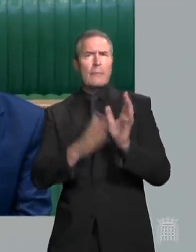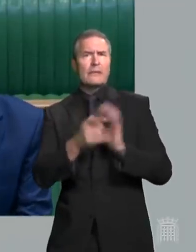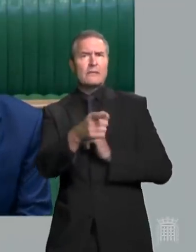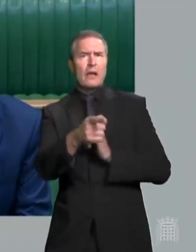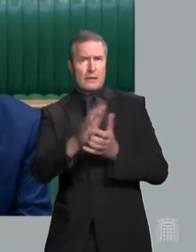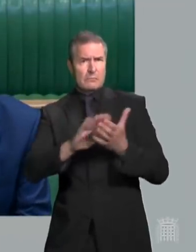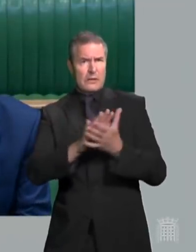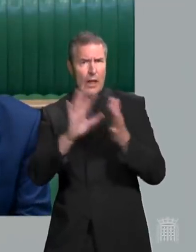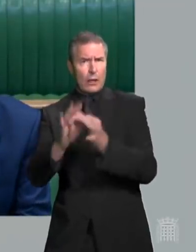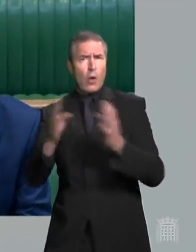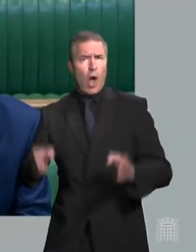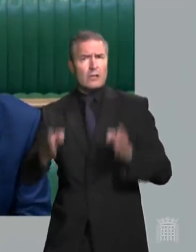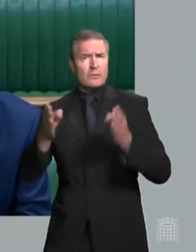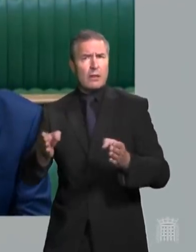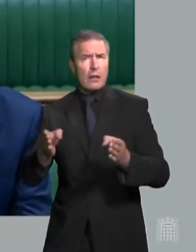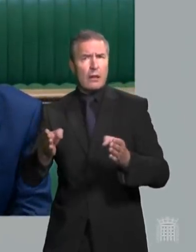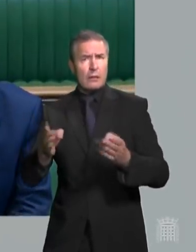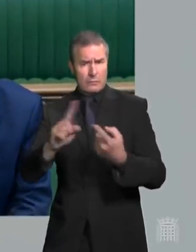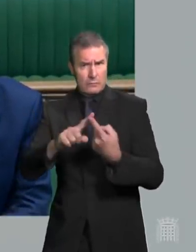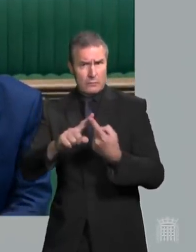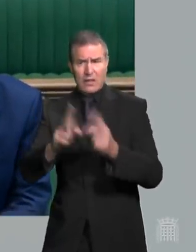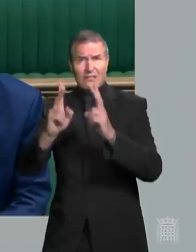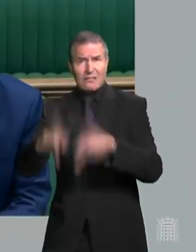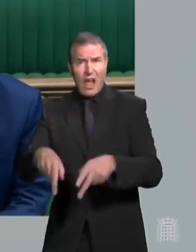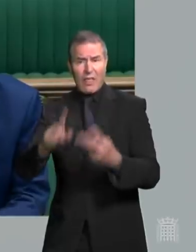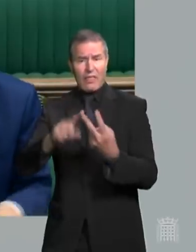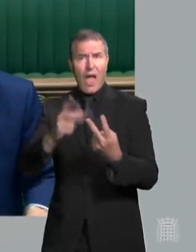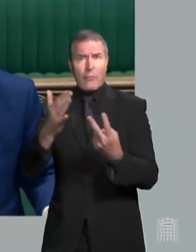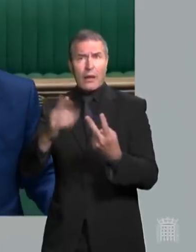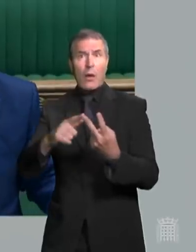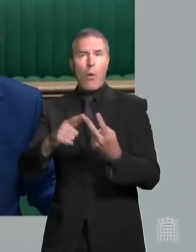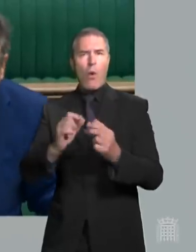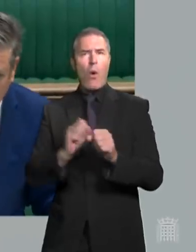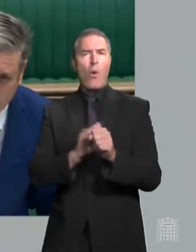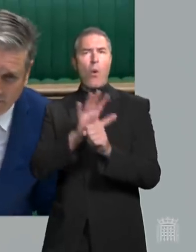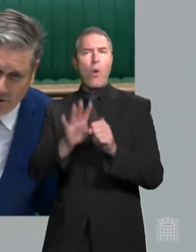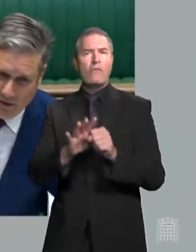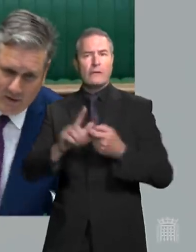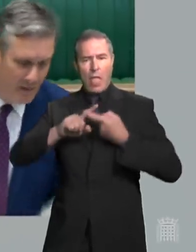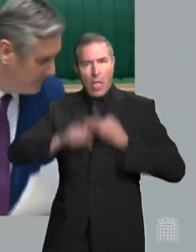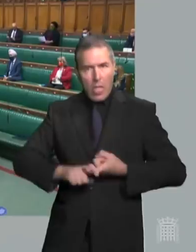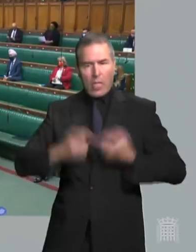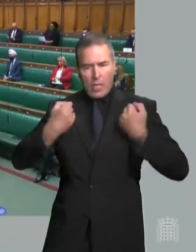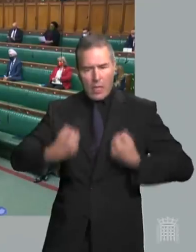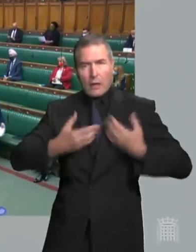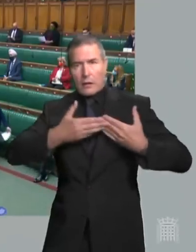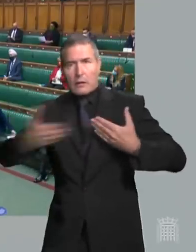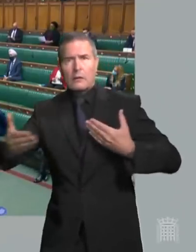of hospitalisations, deaths, and the number of people with long Covid will be in that eventuality?